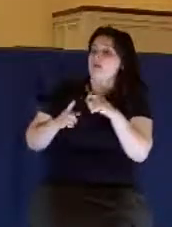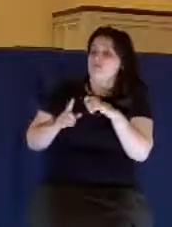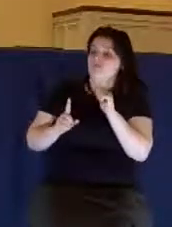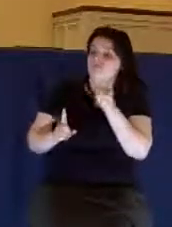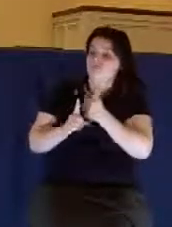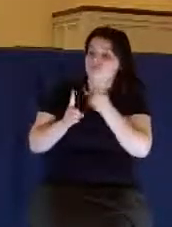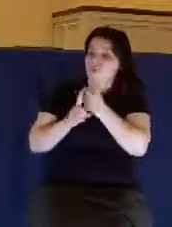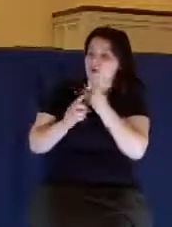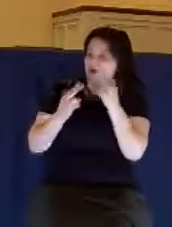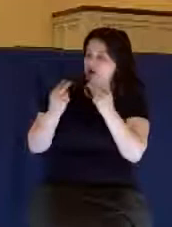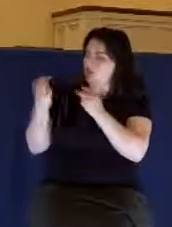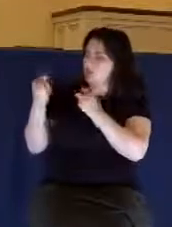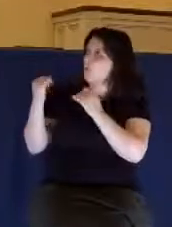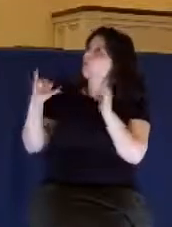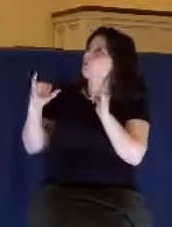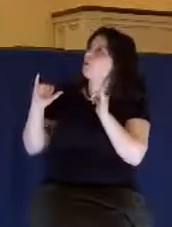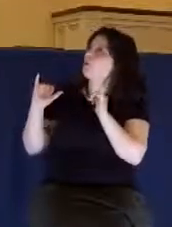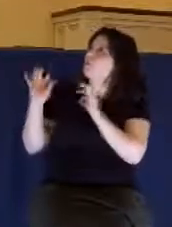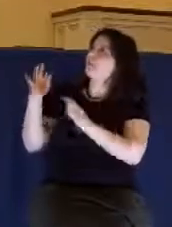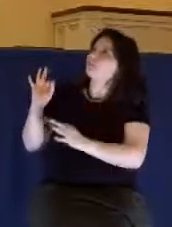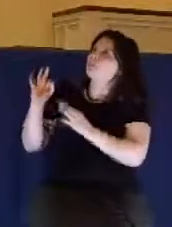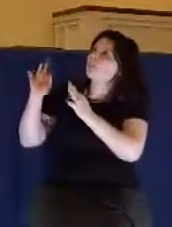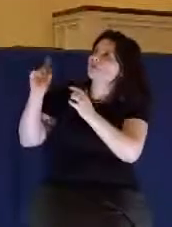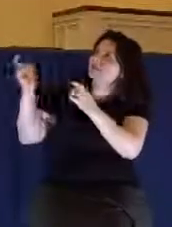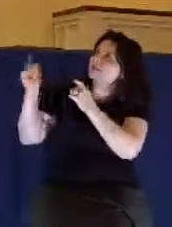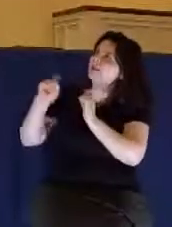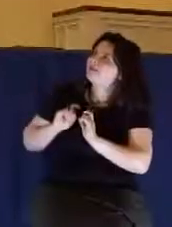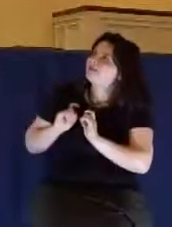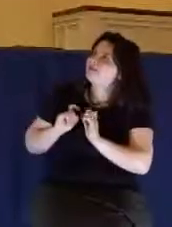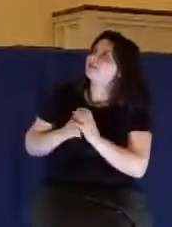good and perfect gift. It was necessary.